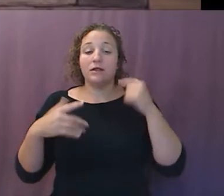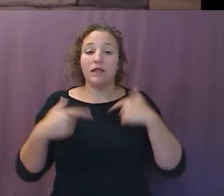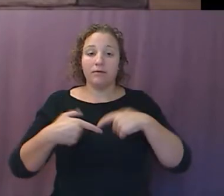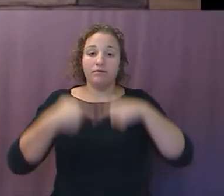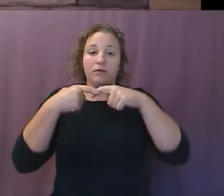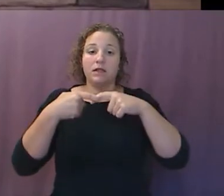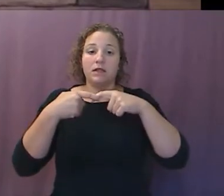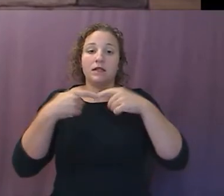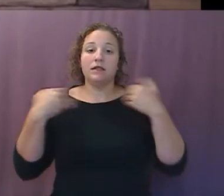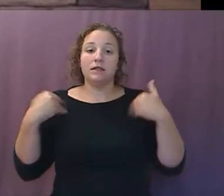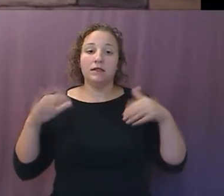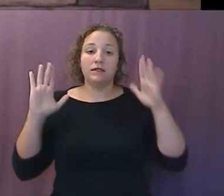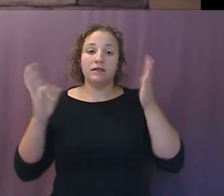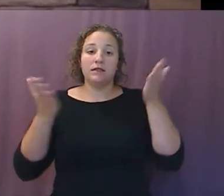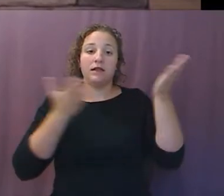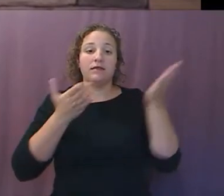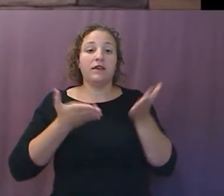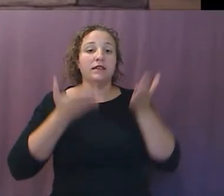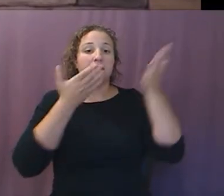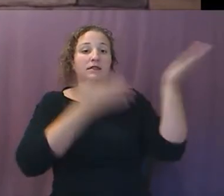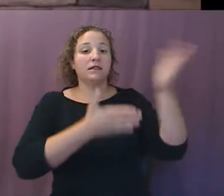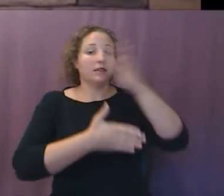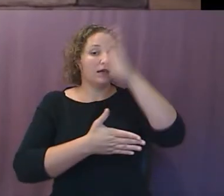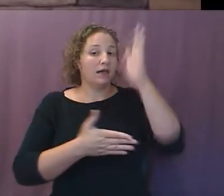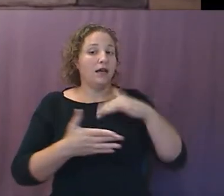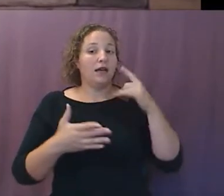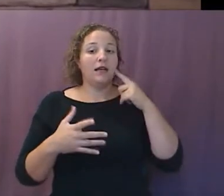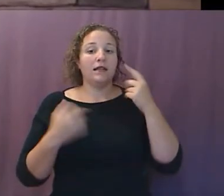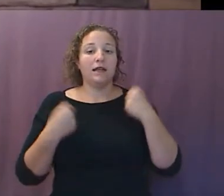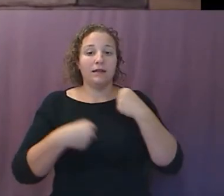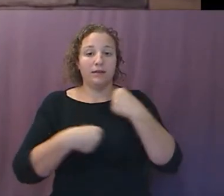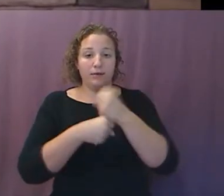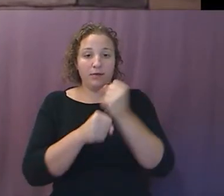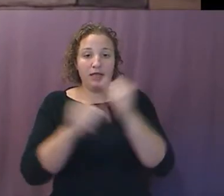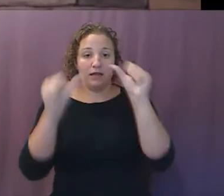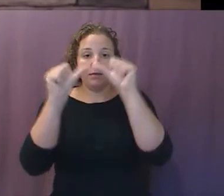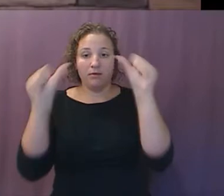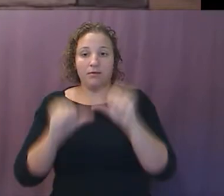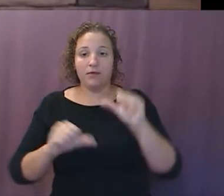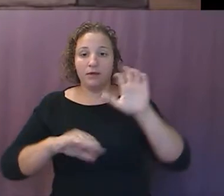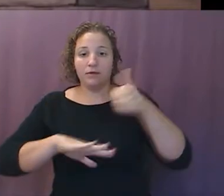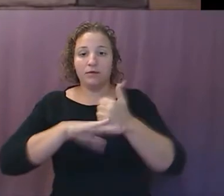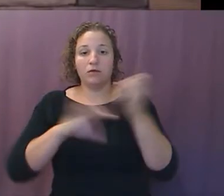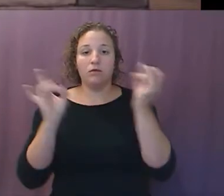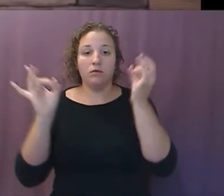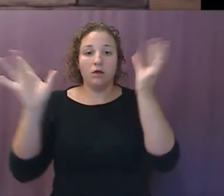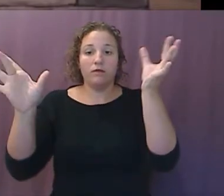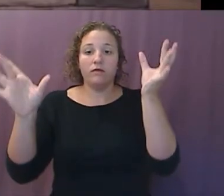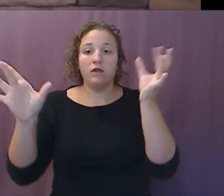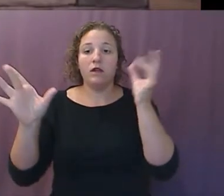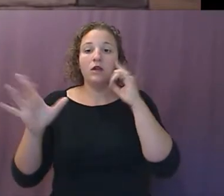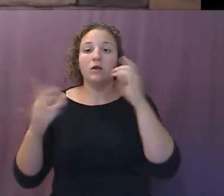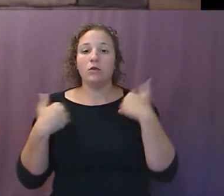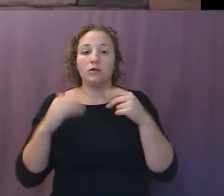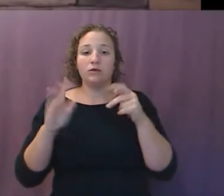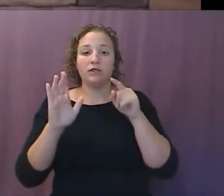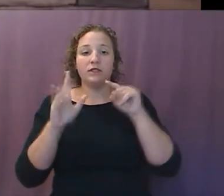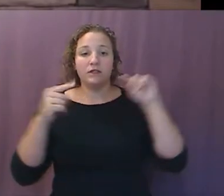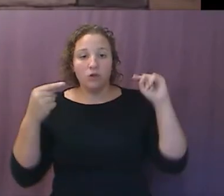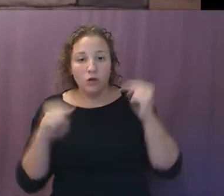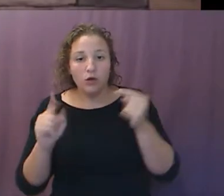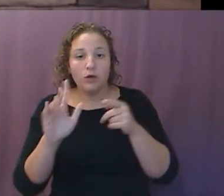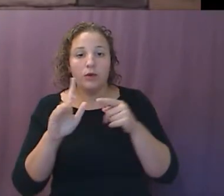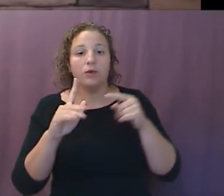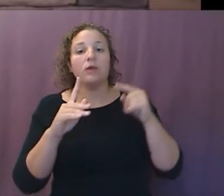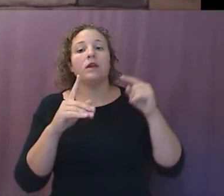in the middle of this tribulation. They make an image to the beast, which had the wound by the sword and did live. And he had